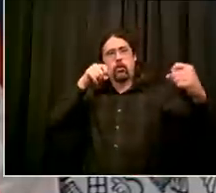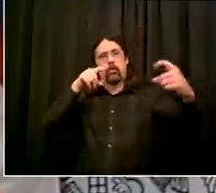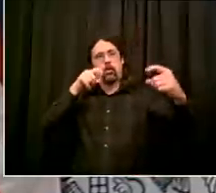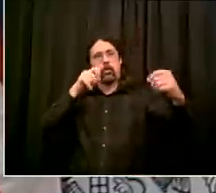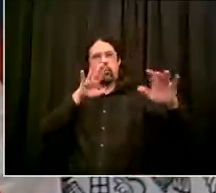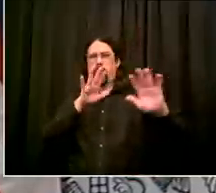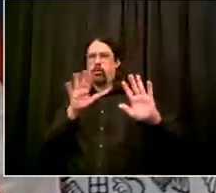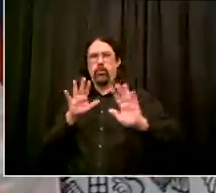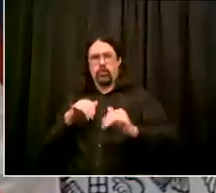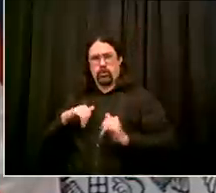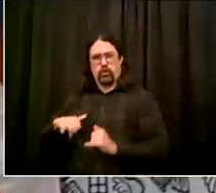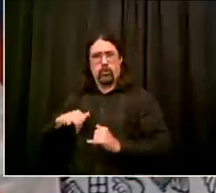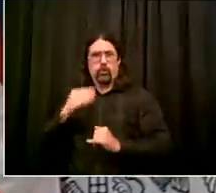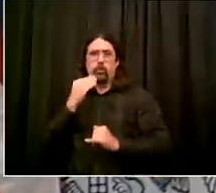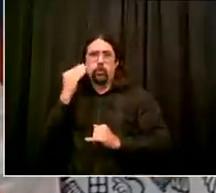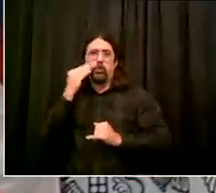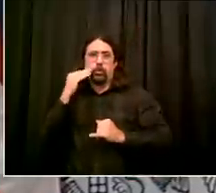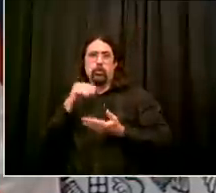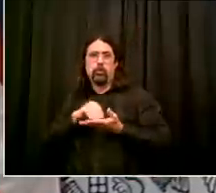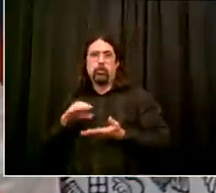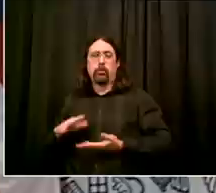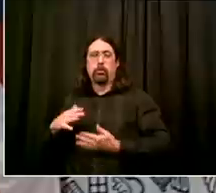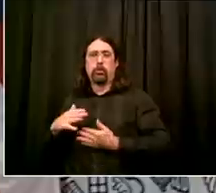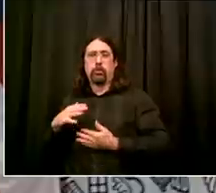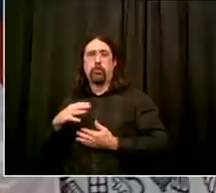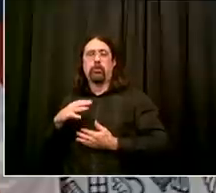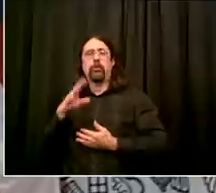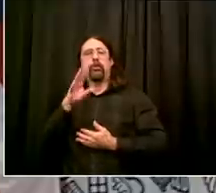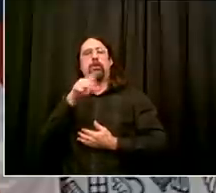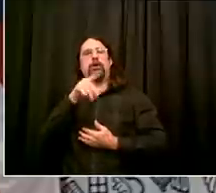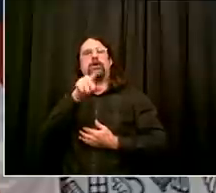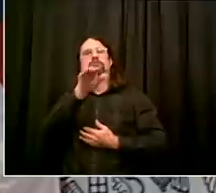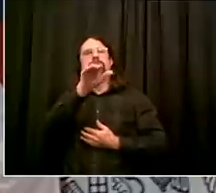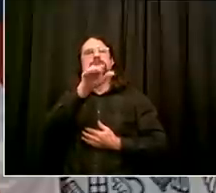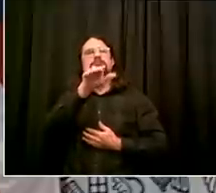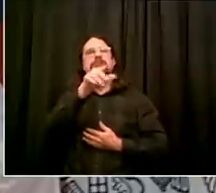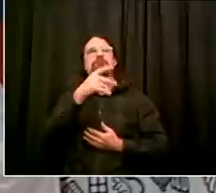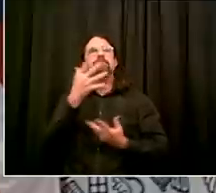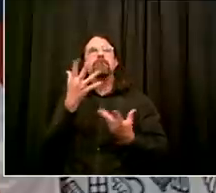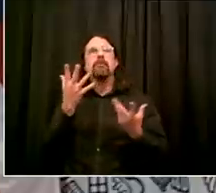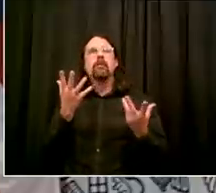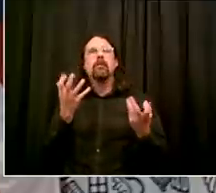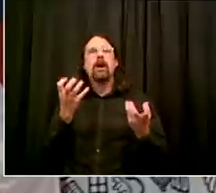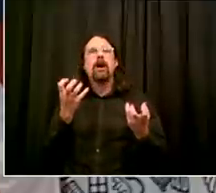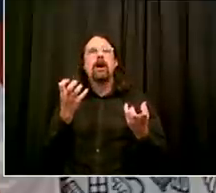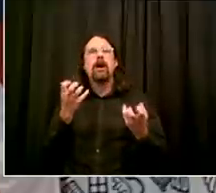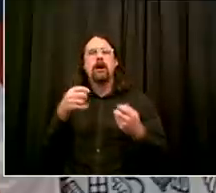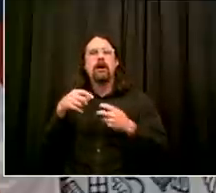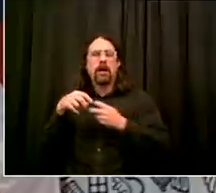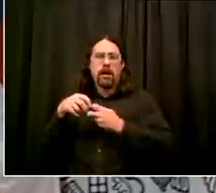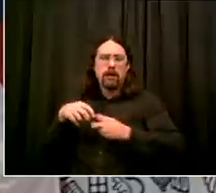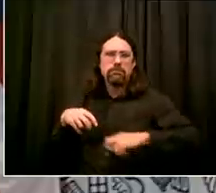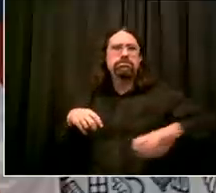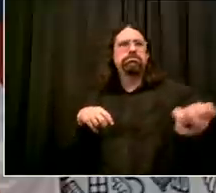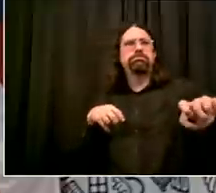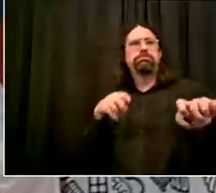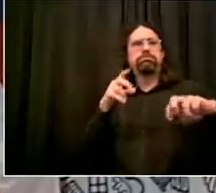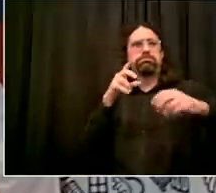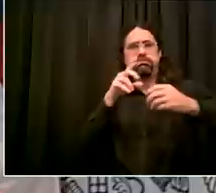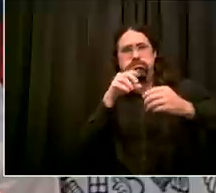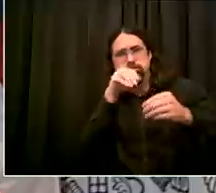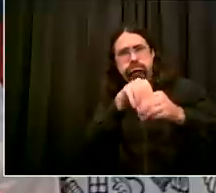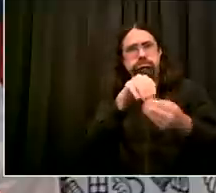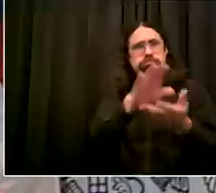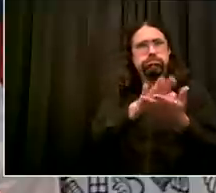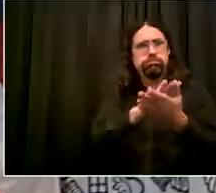uh is it getting uh faster and faster rich from what i've heard and i haven't gotten the last uh 24 or